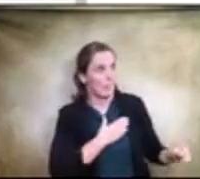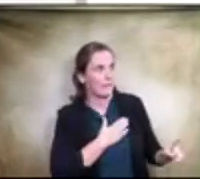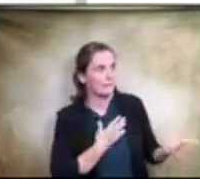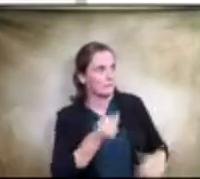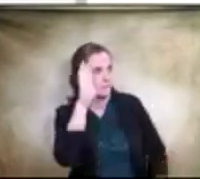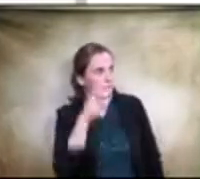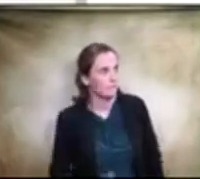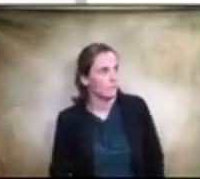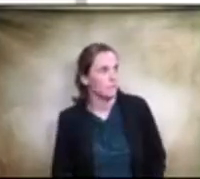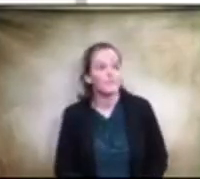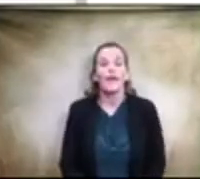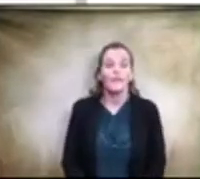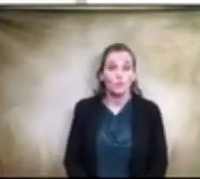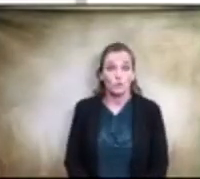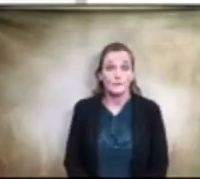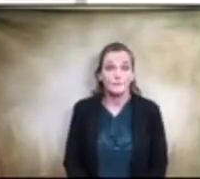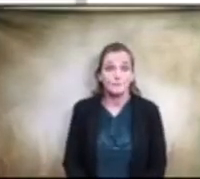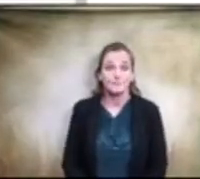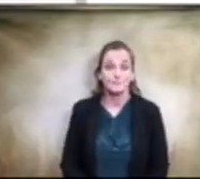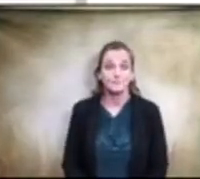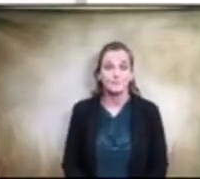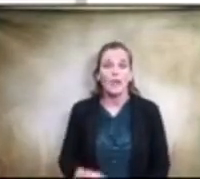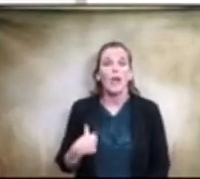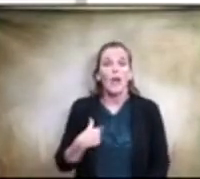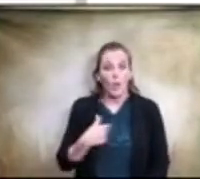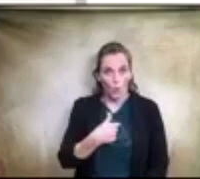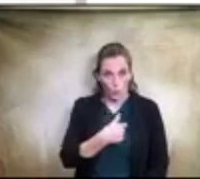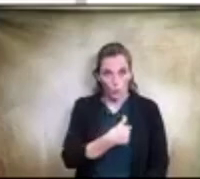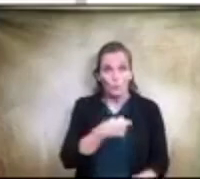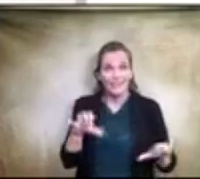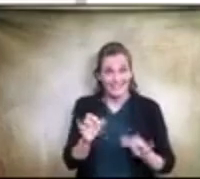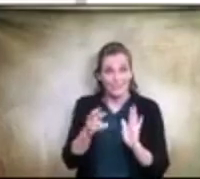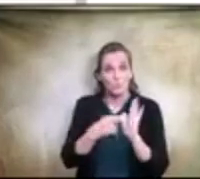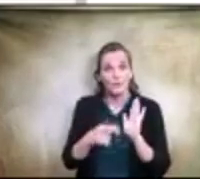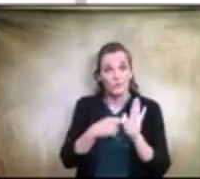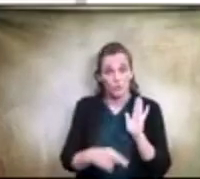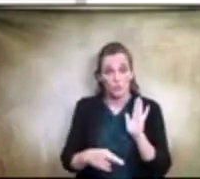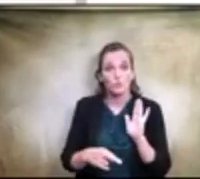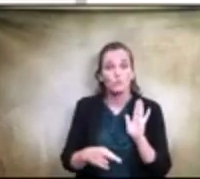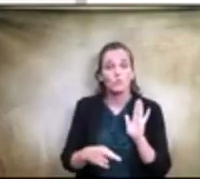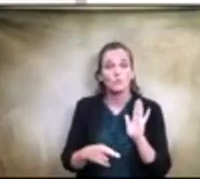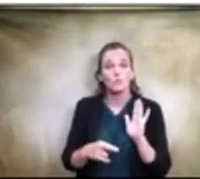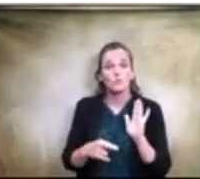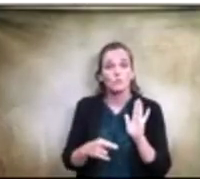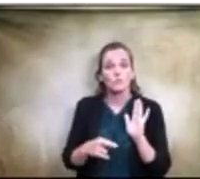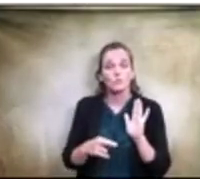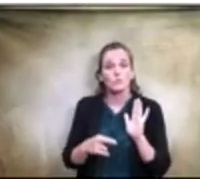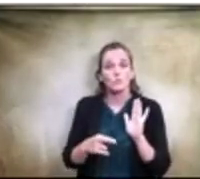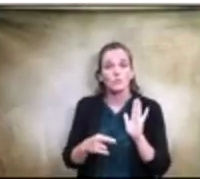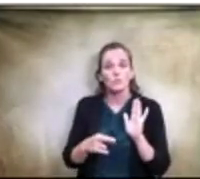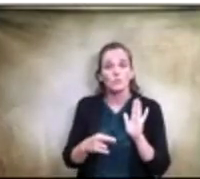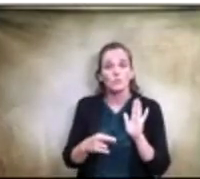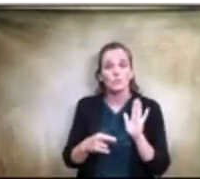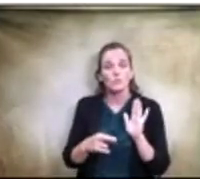Absolutely. So, we've done some research, and I can provide some information